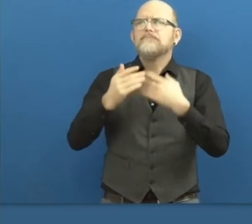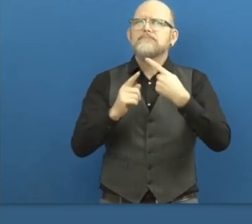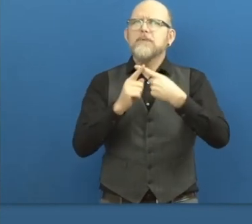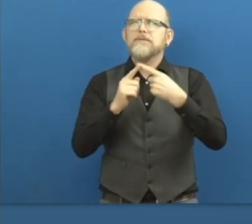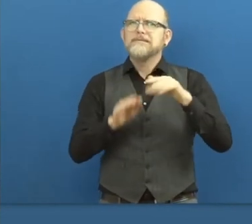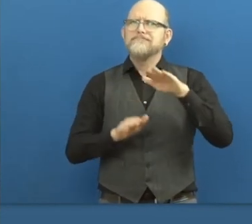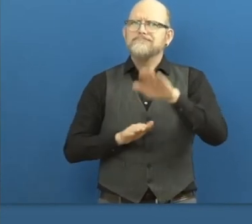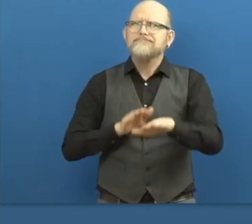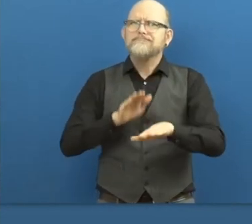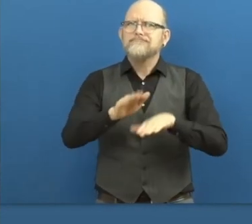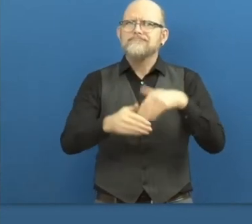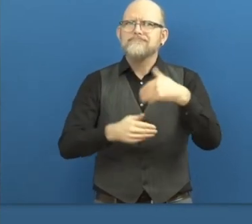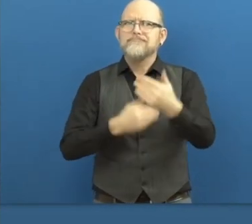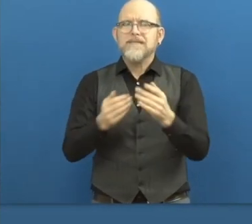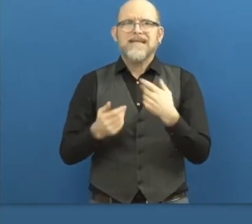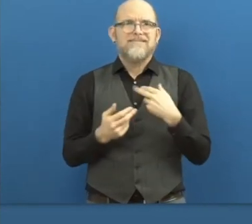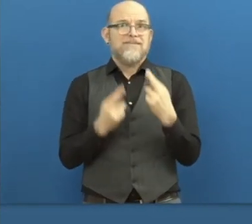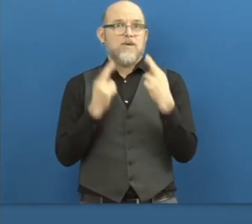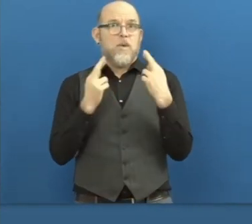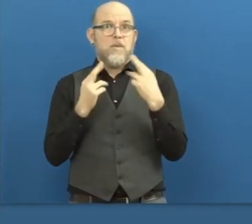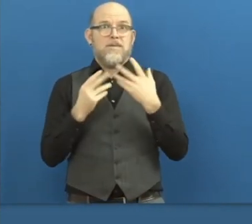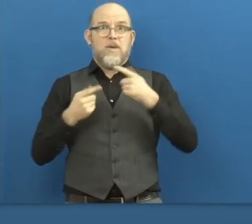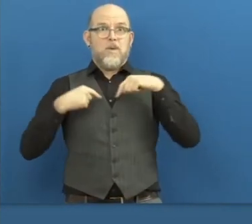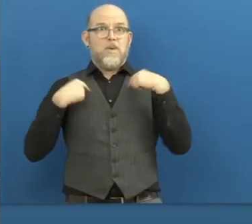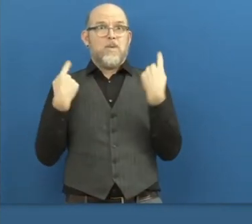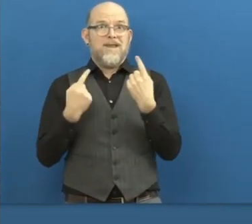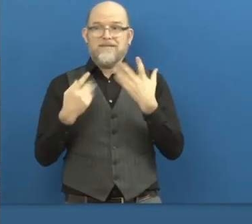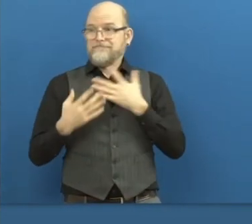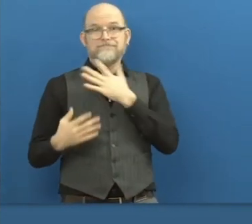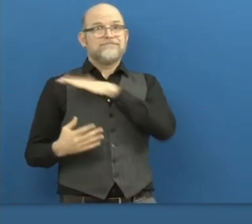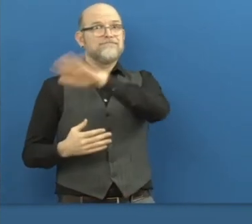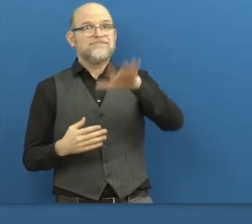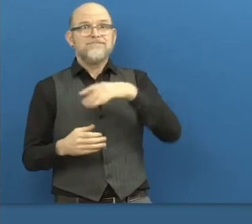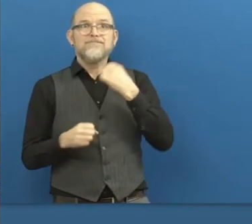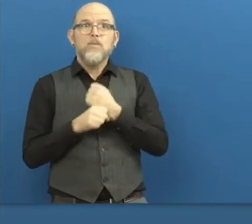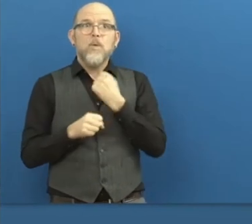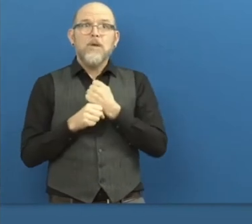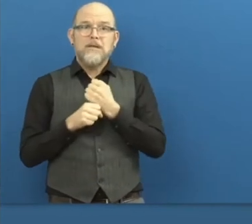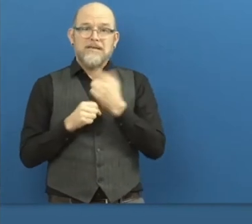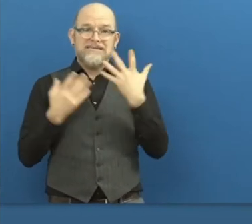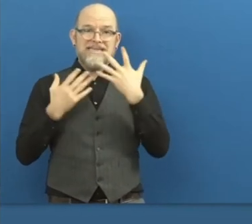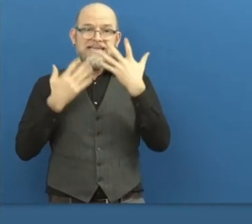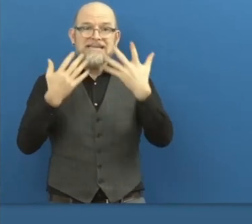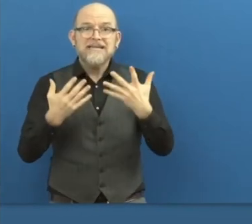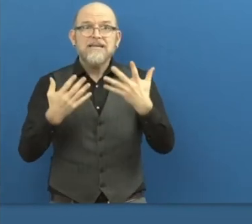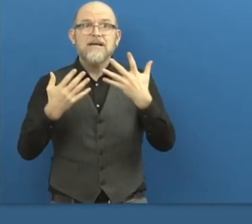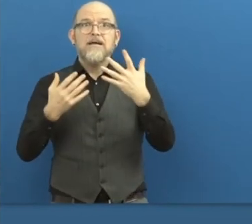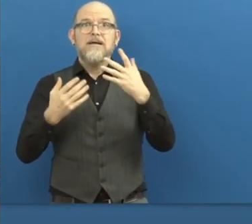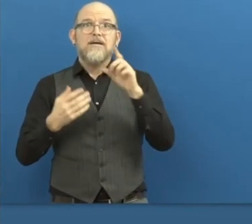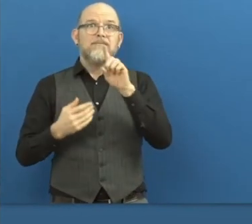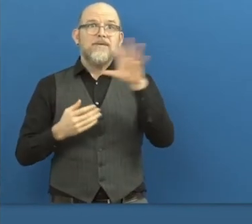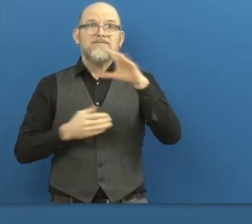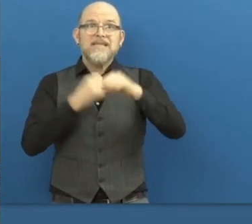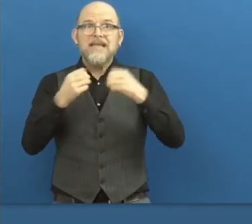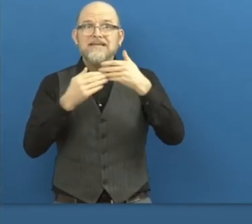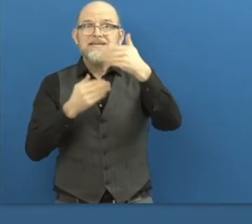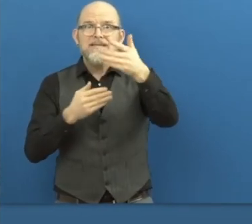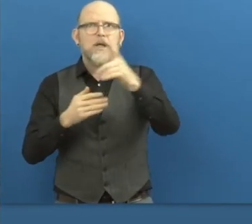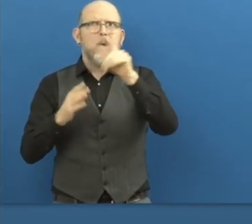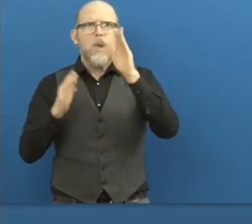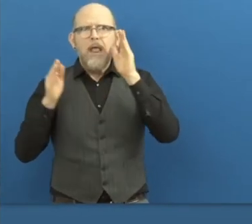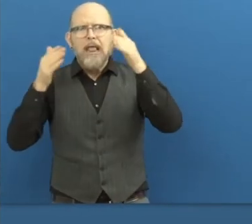jobs in 10 to 15 years here as a specific job board. But until today,